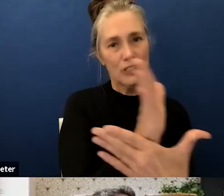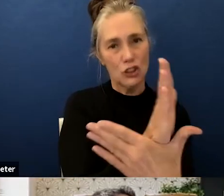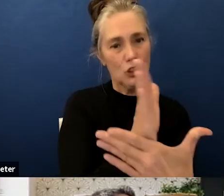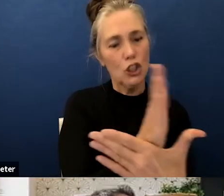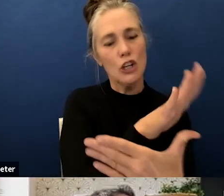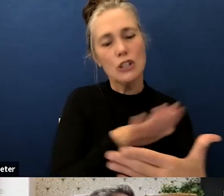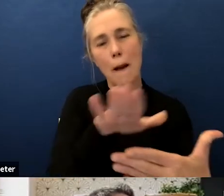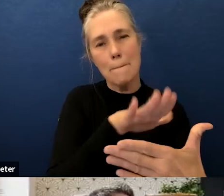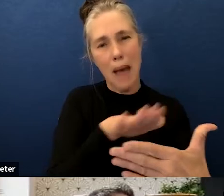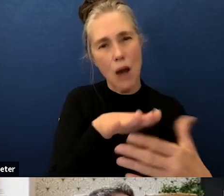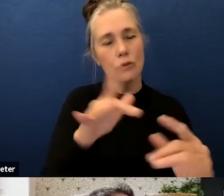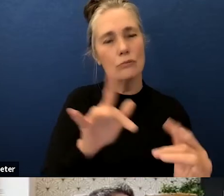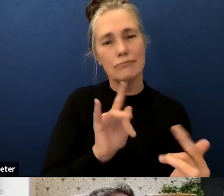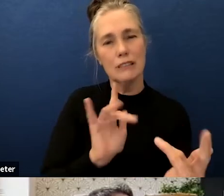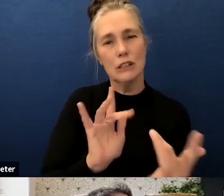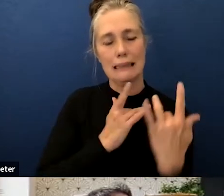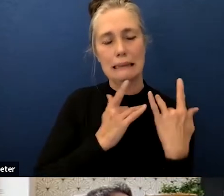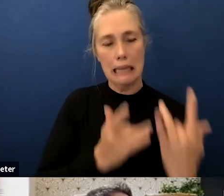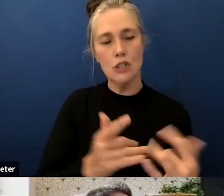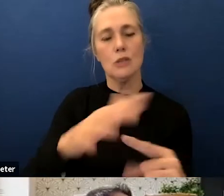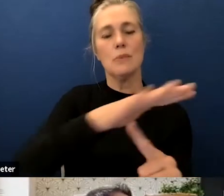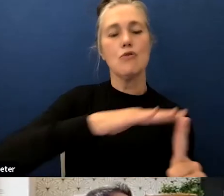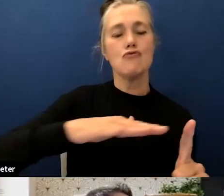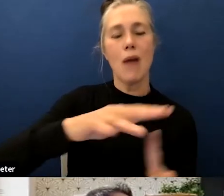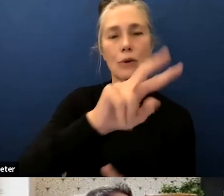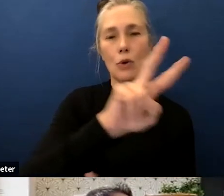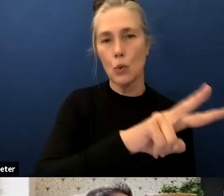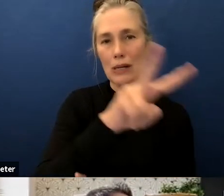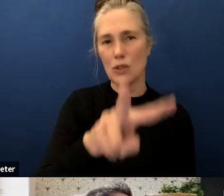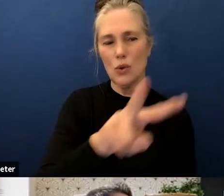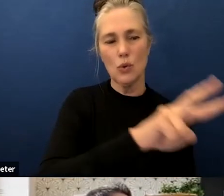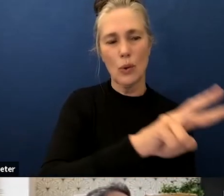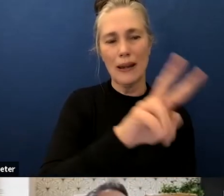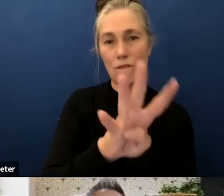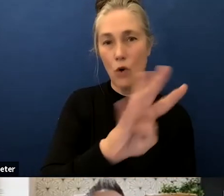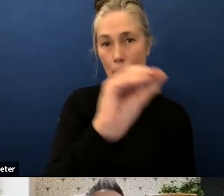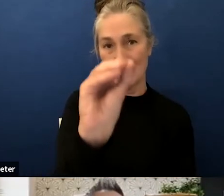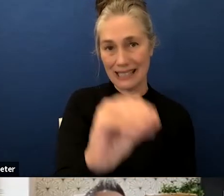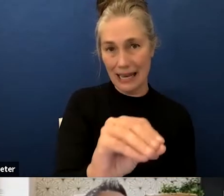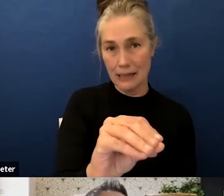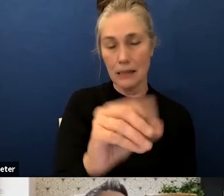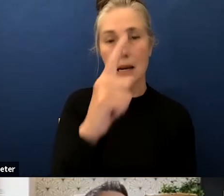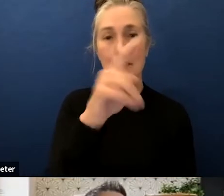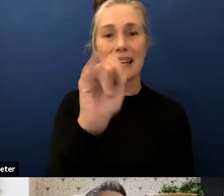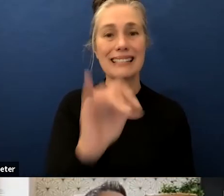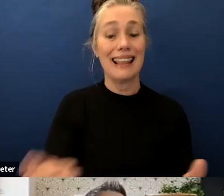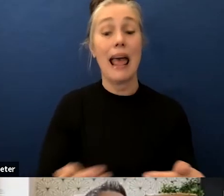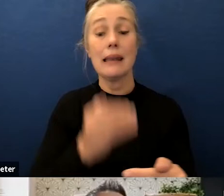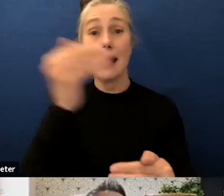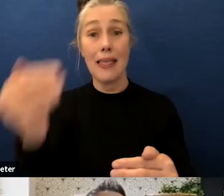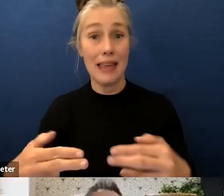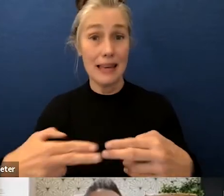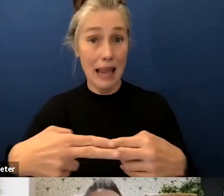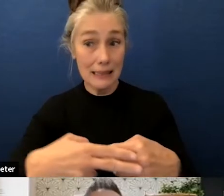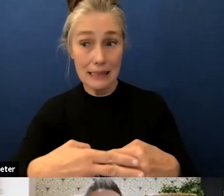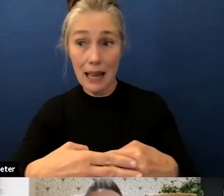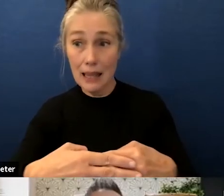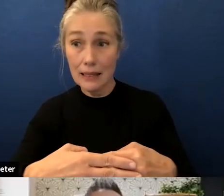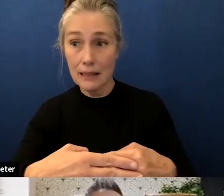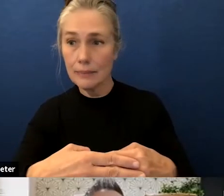so that's why it was primarily left in there um and because that was in their next slide at the